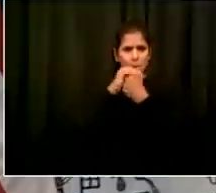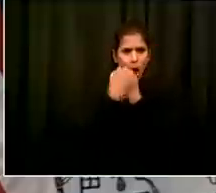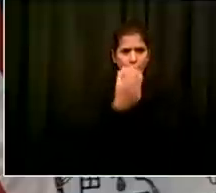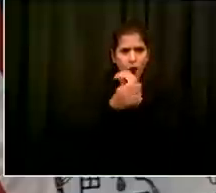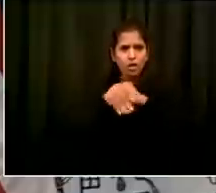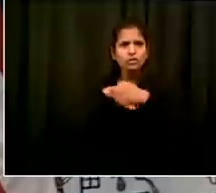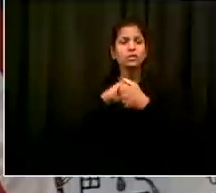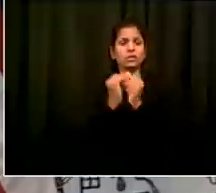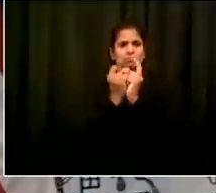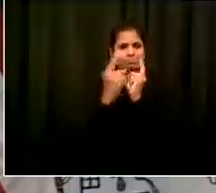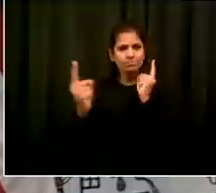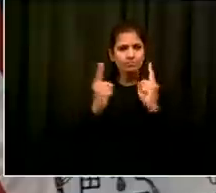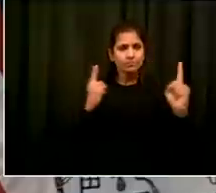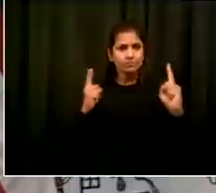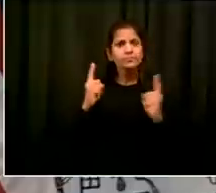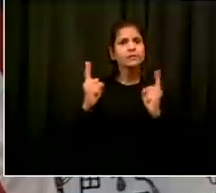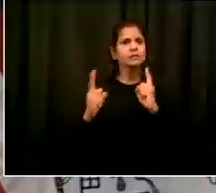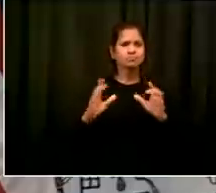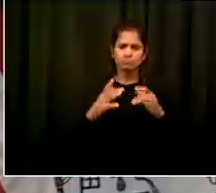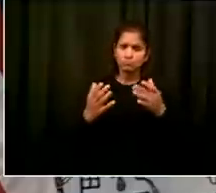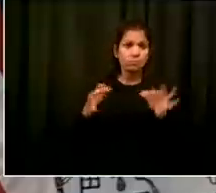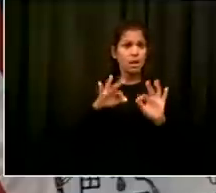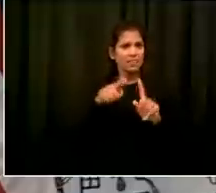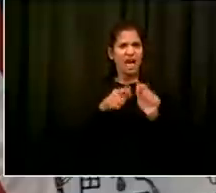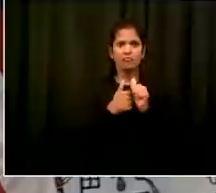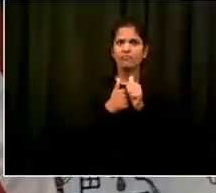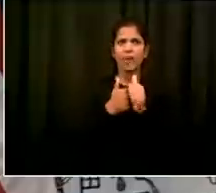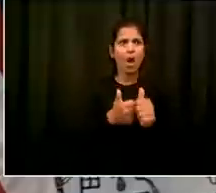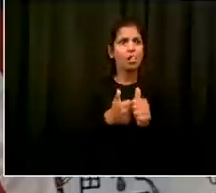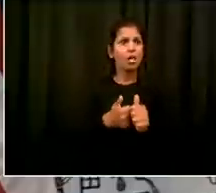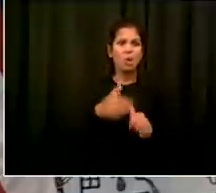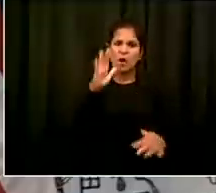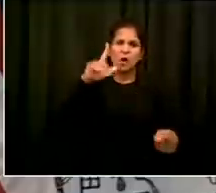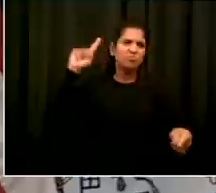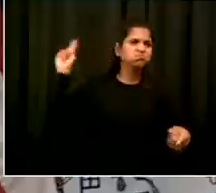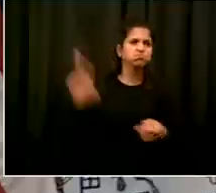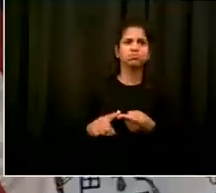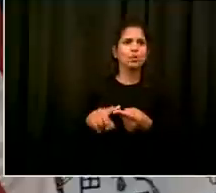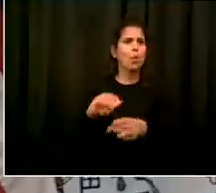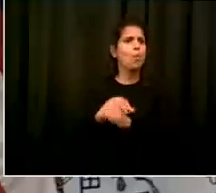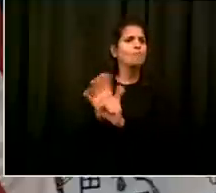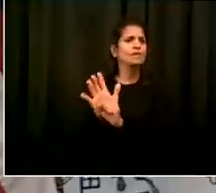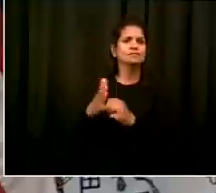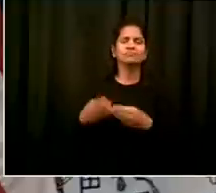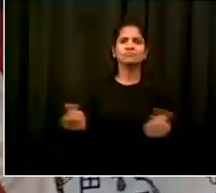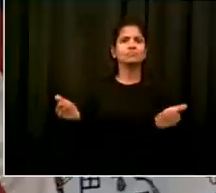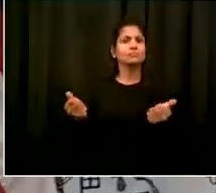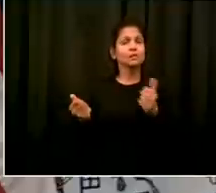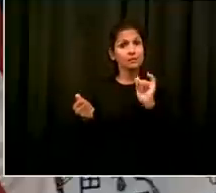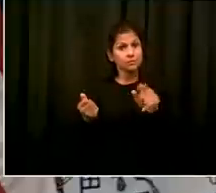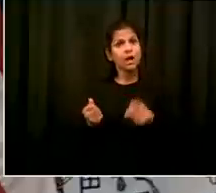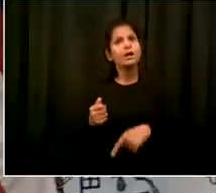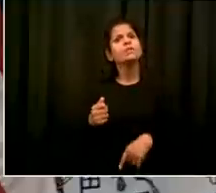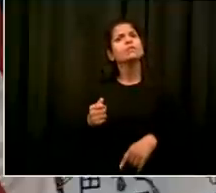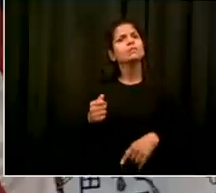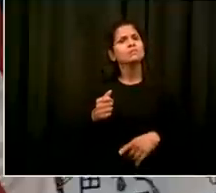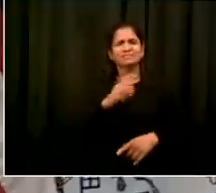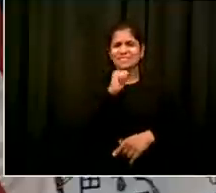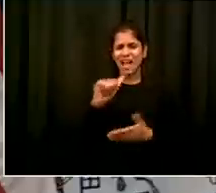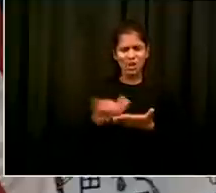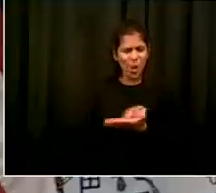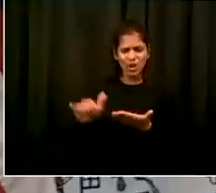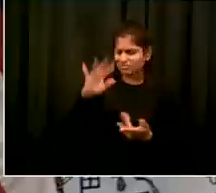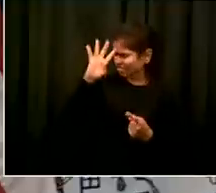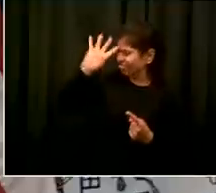we're showing people what it means to make our decisions based on data and science and get it right i need every new yorker to lead by example